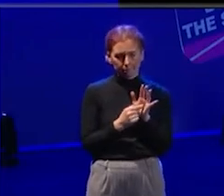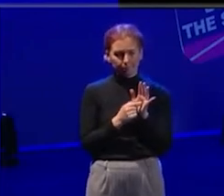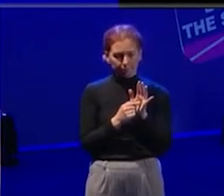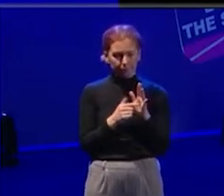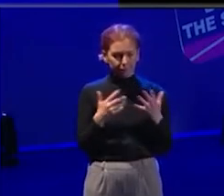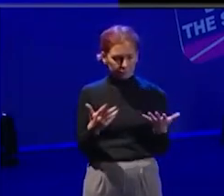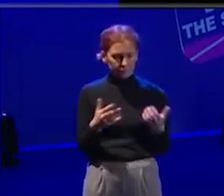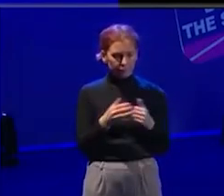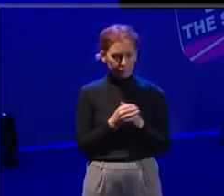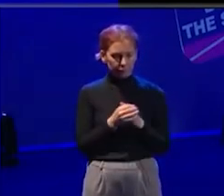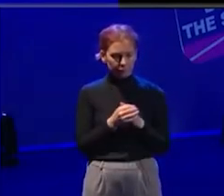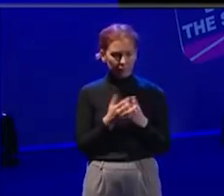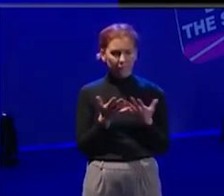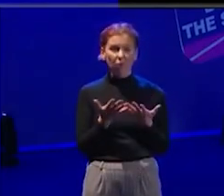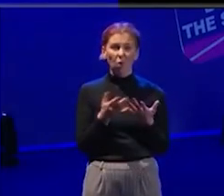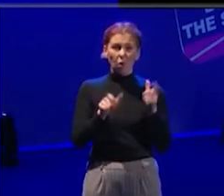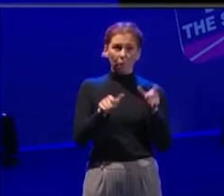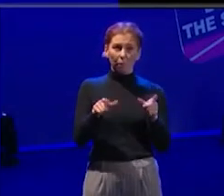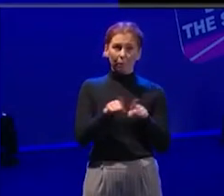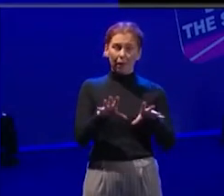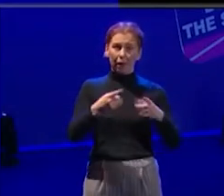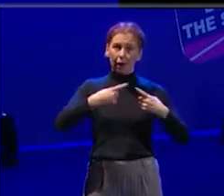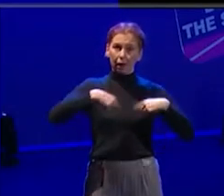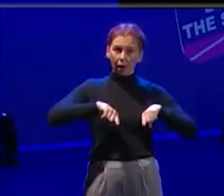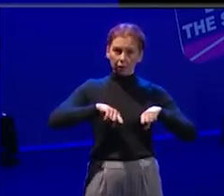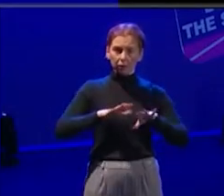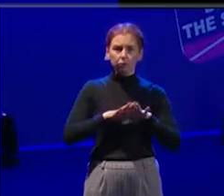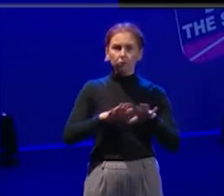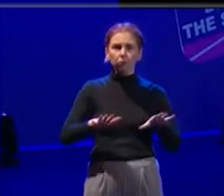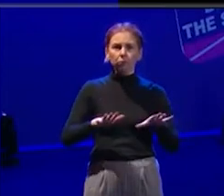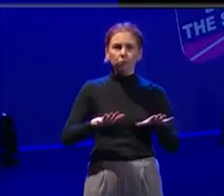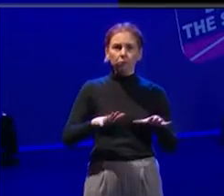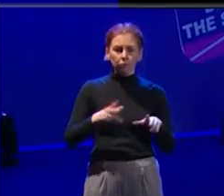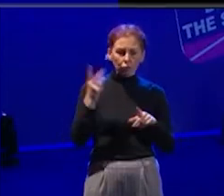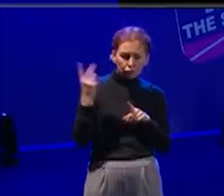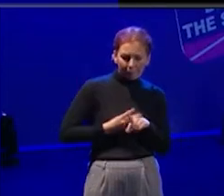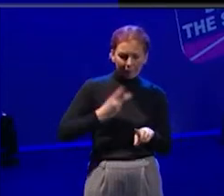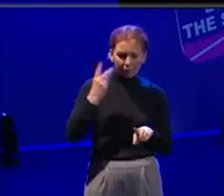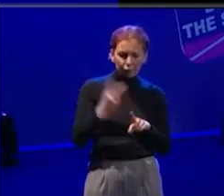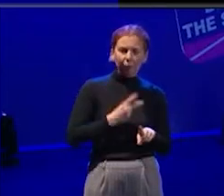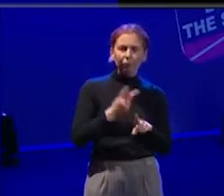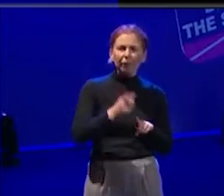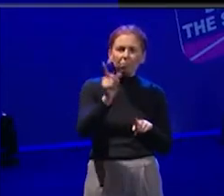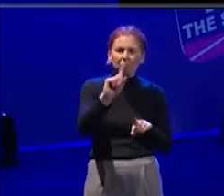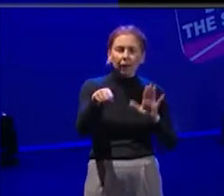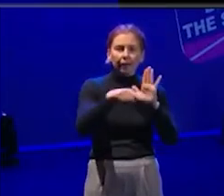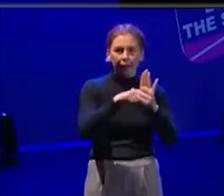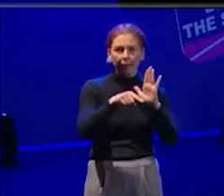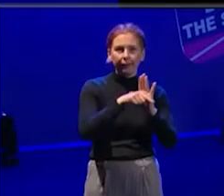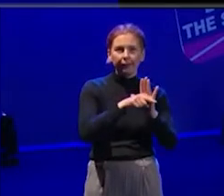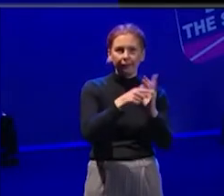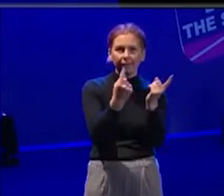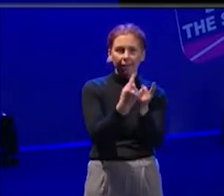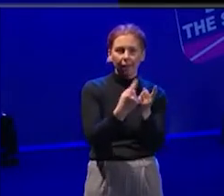for people like ourselves to not repeat the, some of the negative cycles that used to exist around our employment. So, for example, I